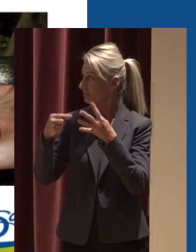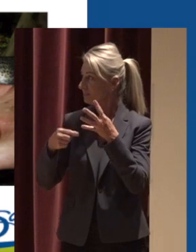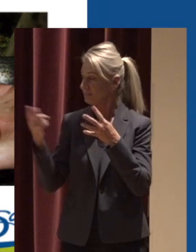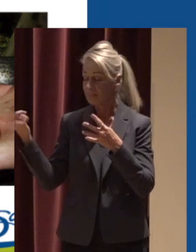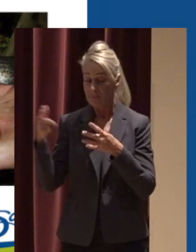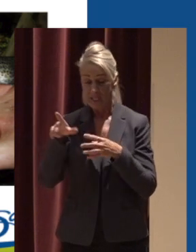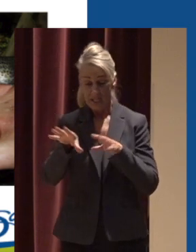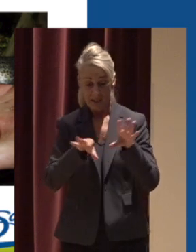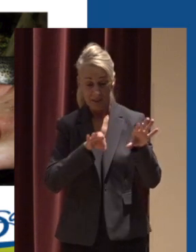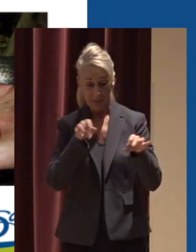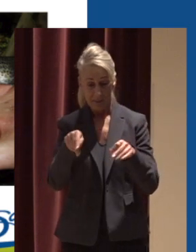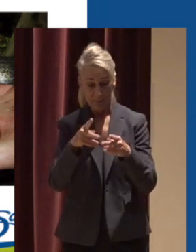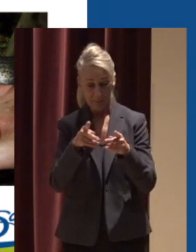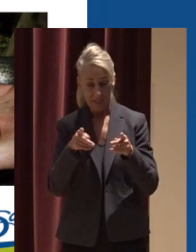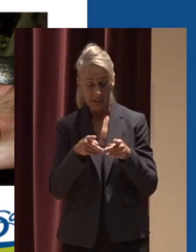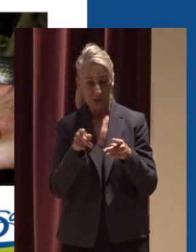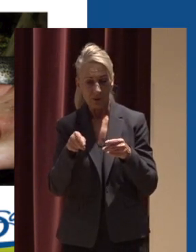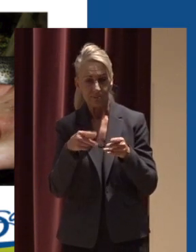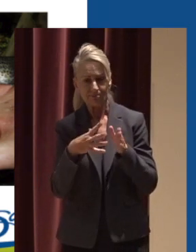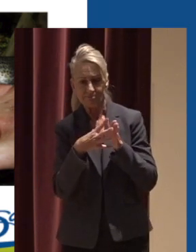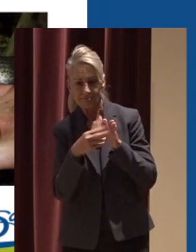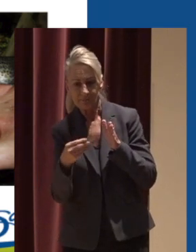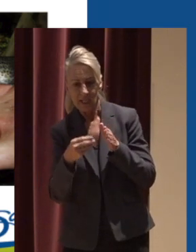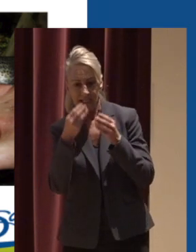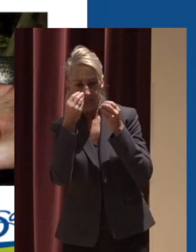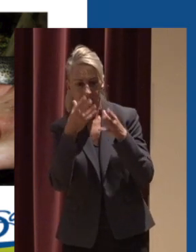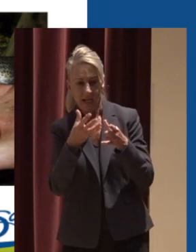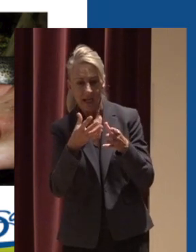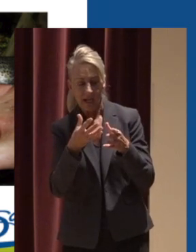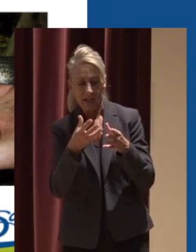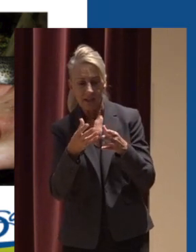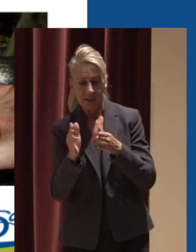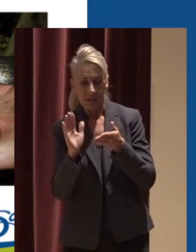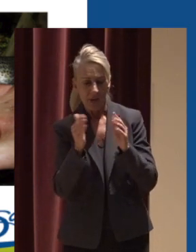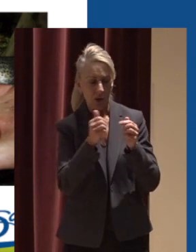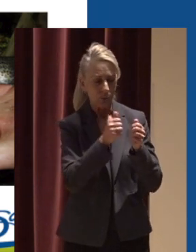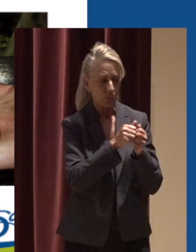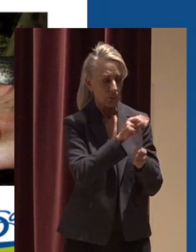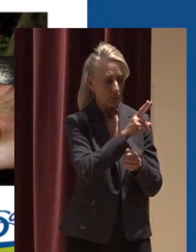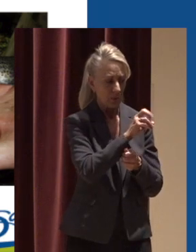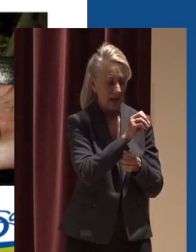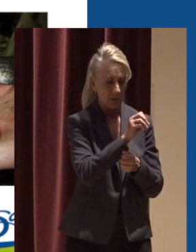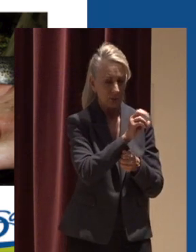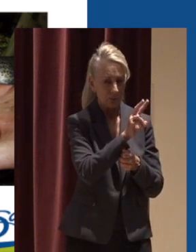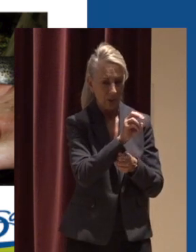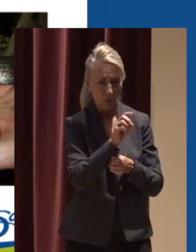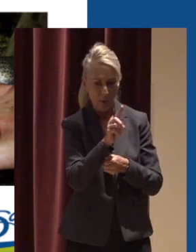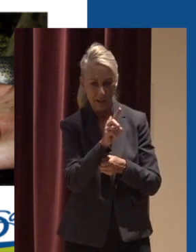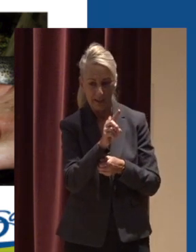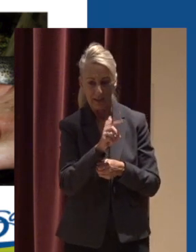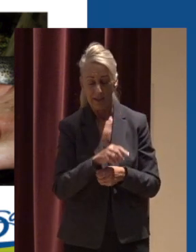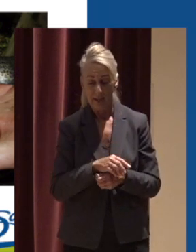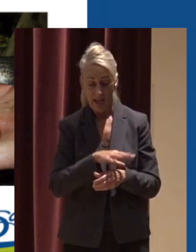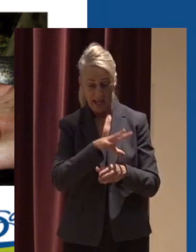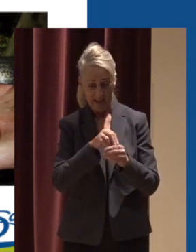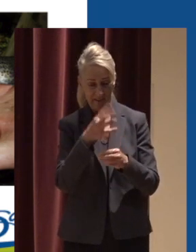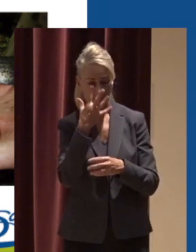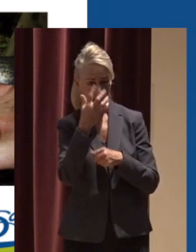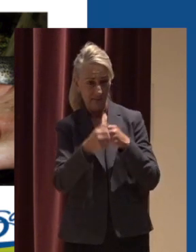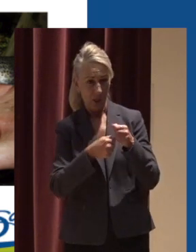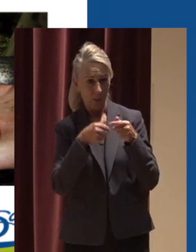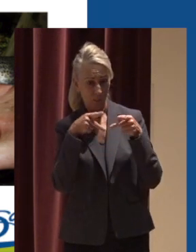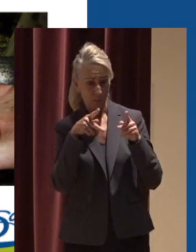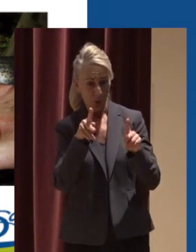so that we can replicate data sampling that was done in 2000 and 2001 within our five year permit term